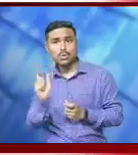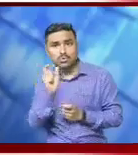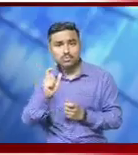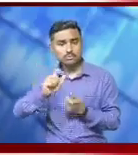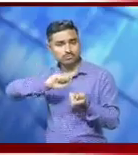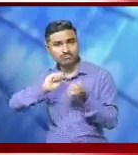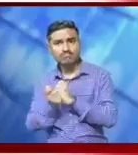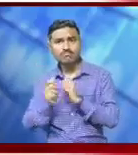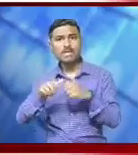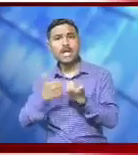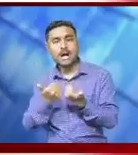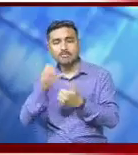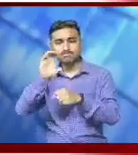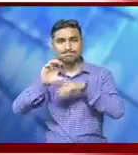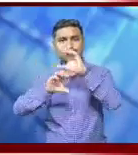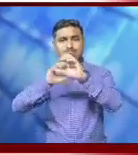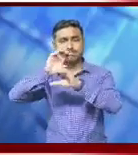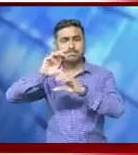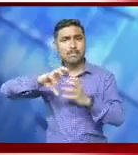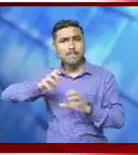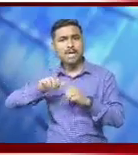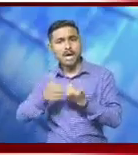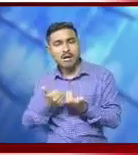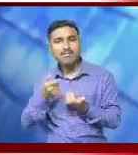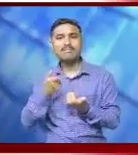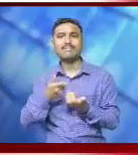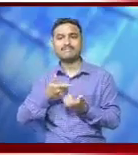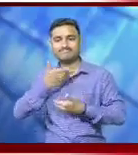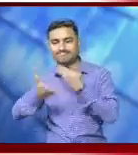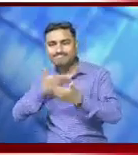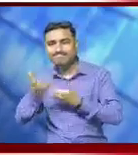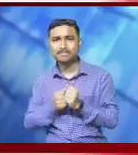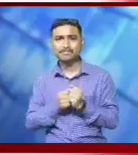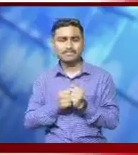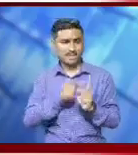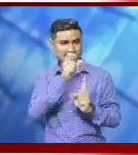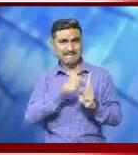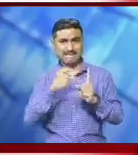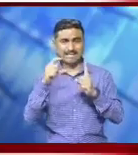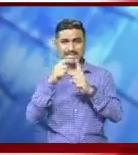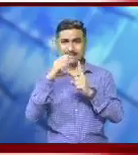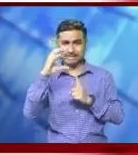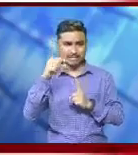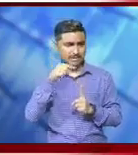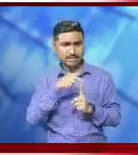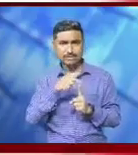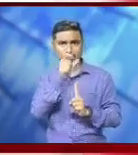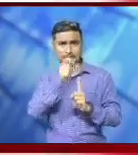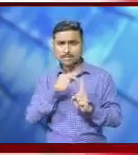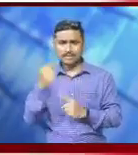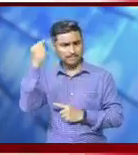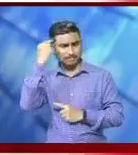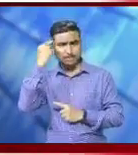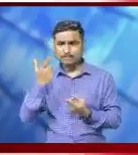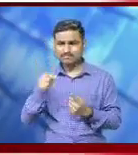-recyclable. Realizing such problems, the district collector Gelsing Srimathi Yasedi Yongda resolved to